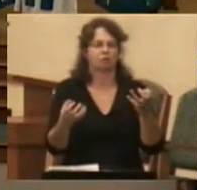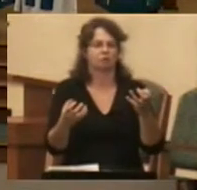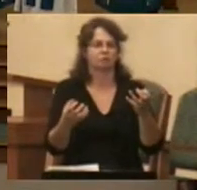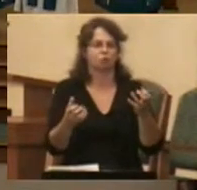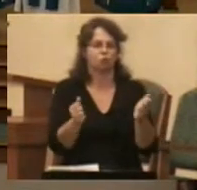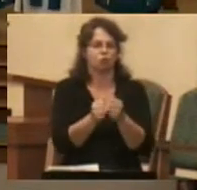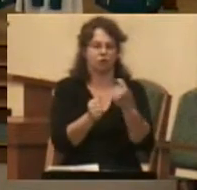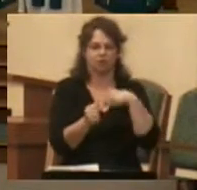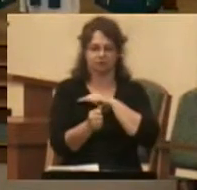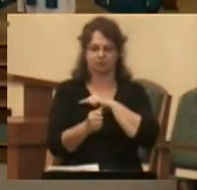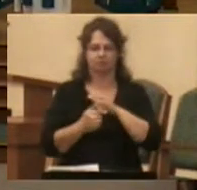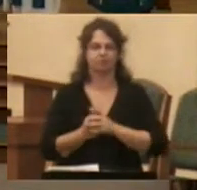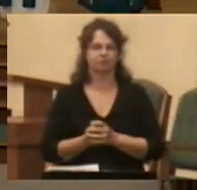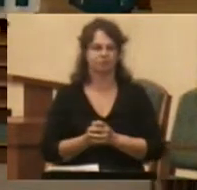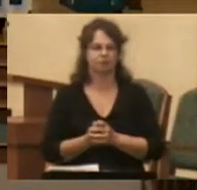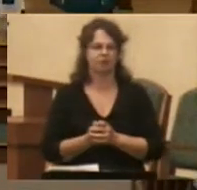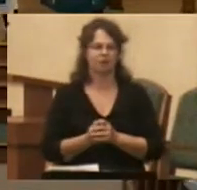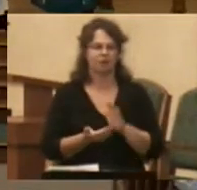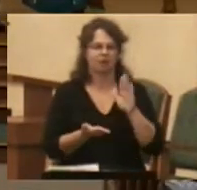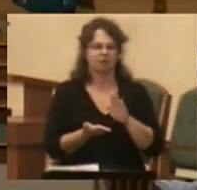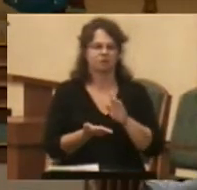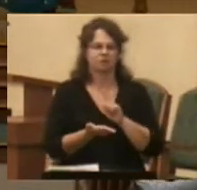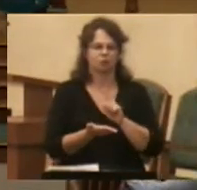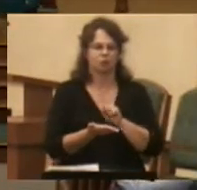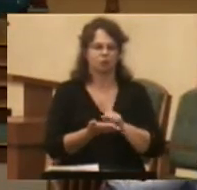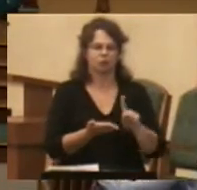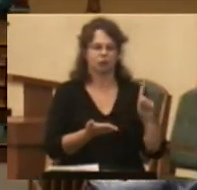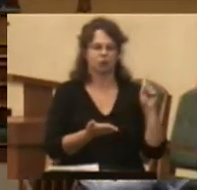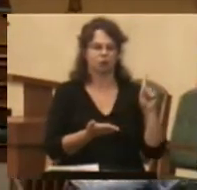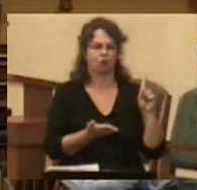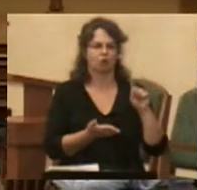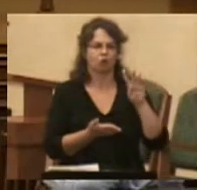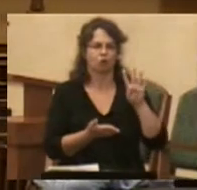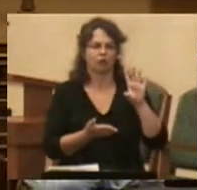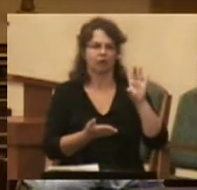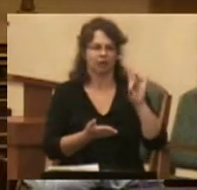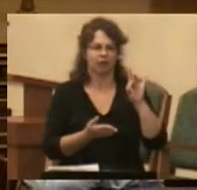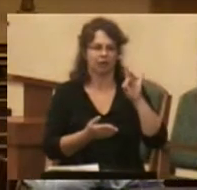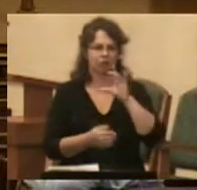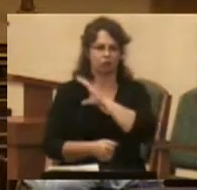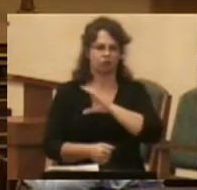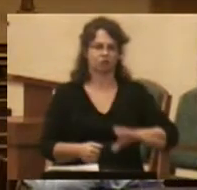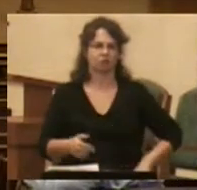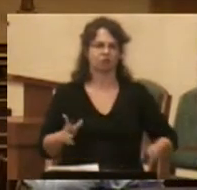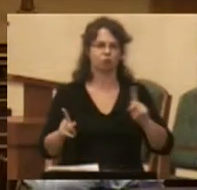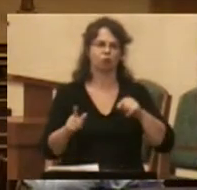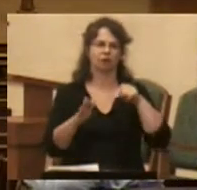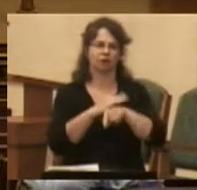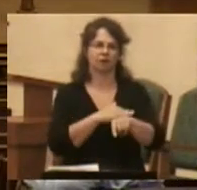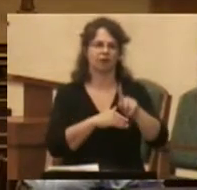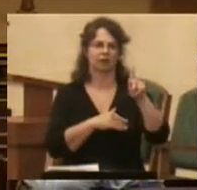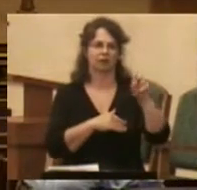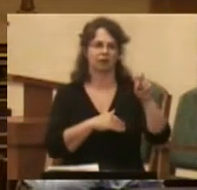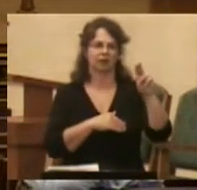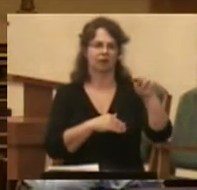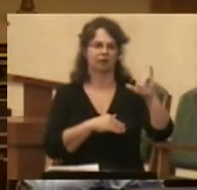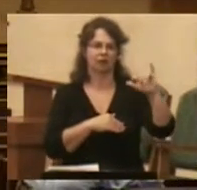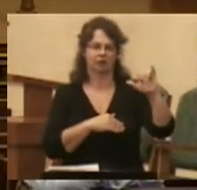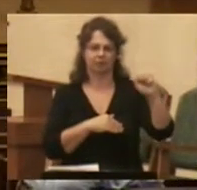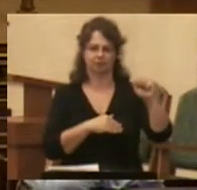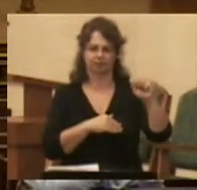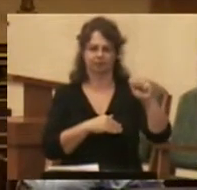A little less than one week ago, 48 Christians were killed in Kenya by Al-Shabaab,